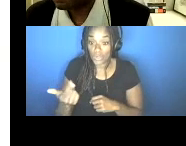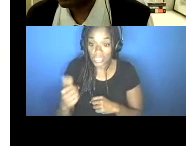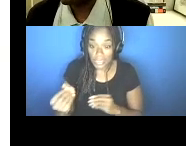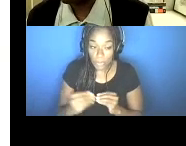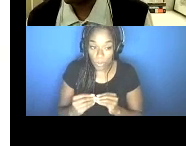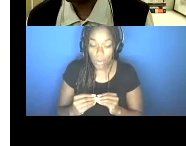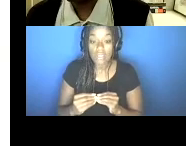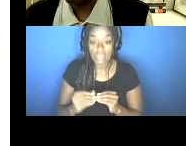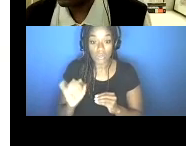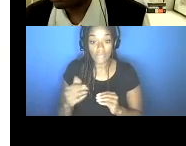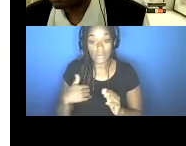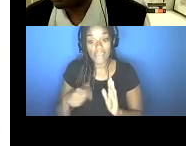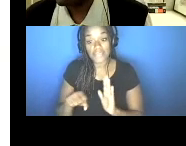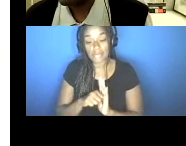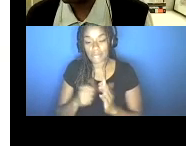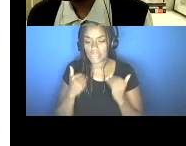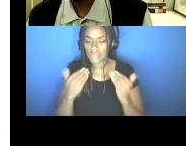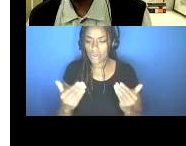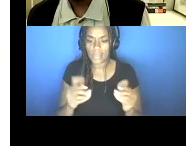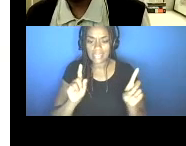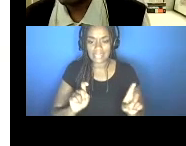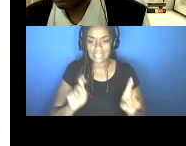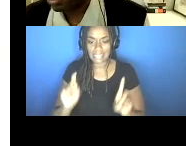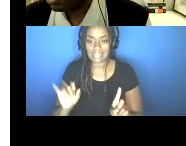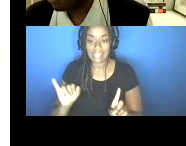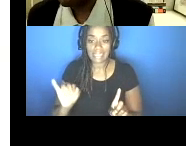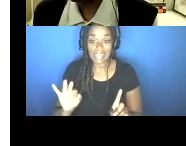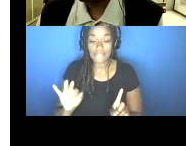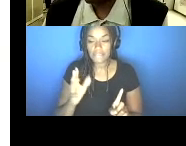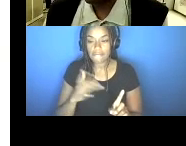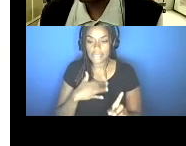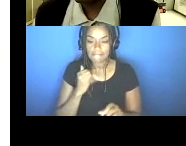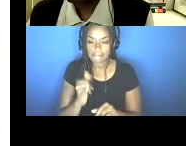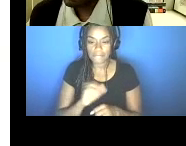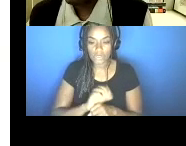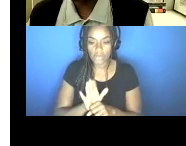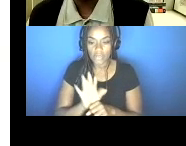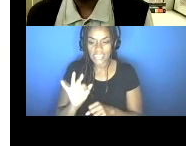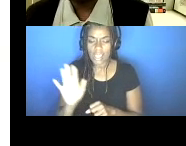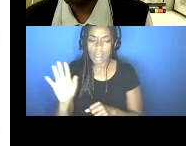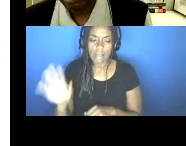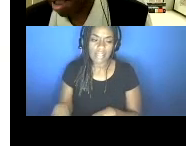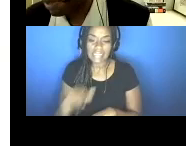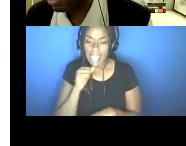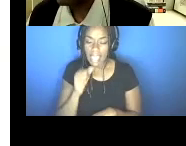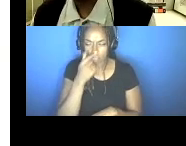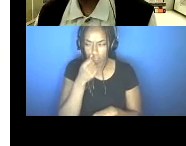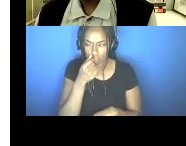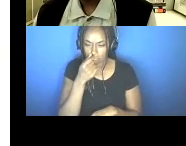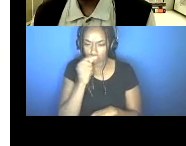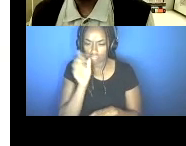when you have symptoms that may be similar to COVID-19, you know, it's not just, oh, it may be a cold, I just got the sniffles, you know, a rapid